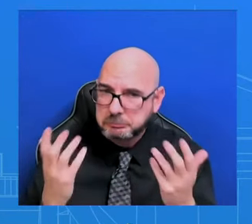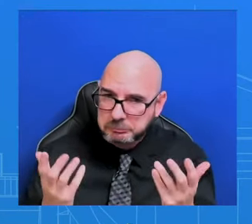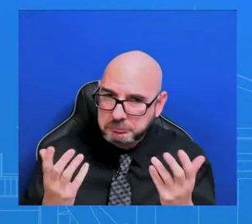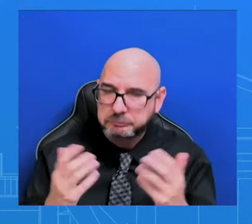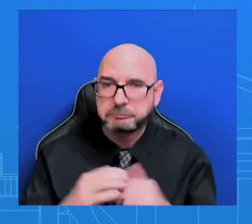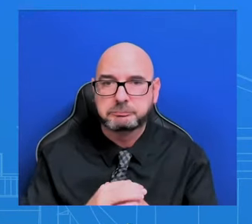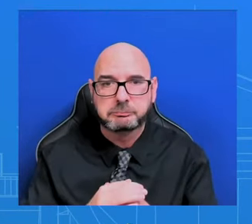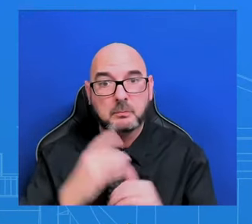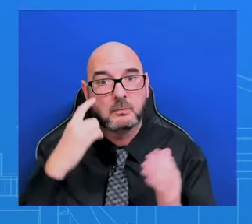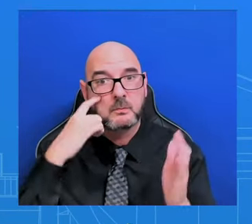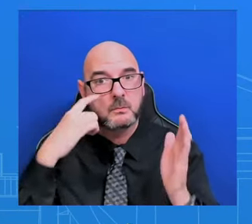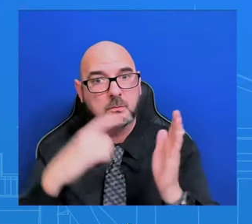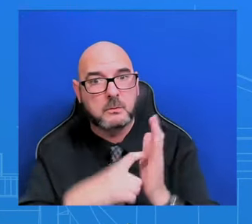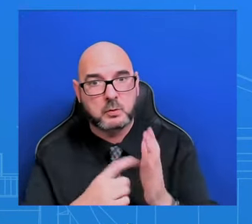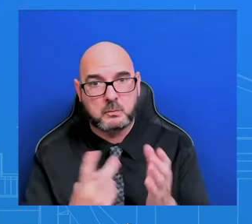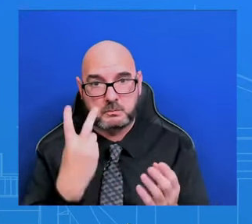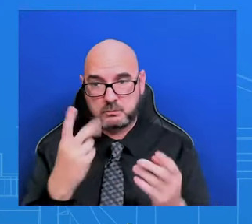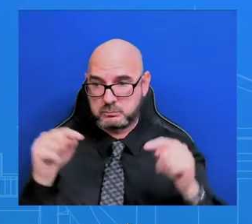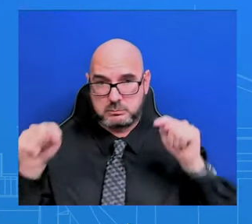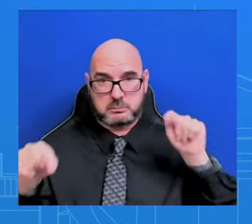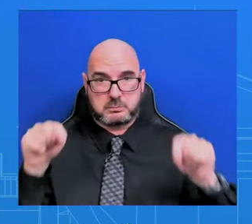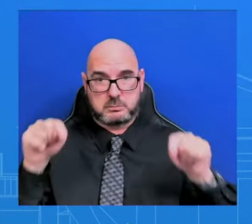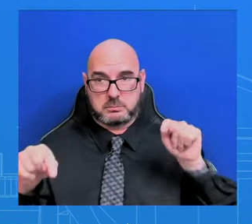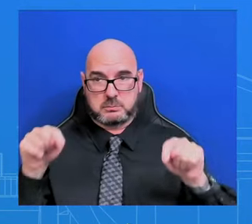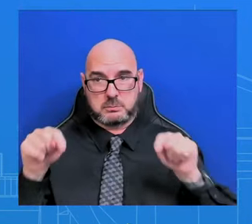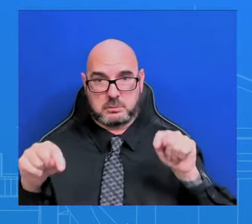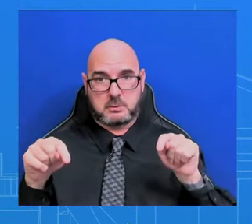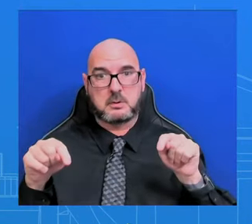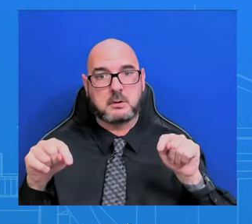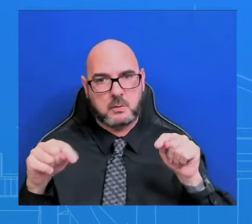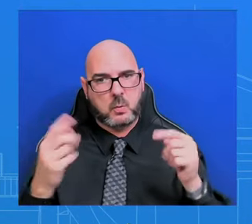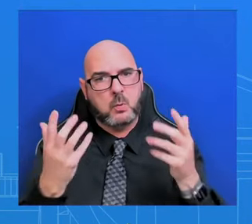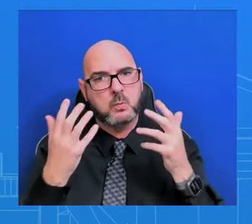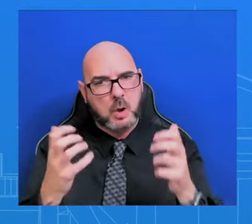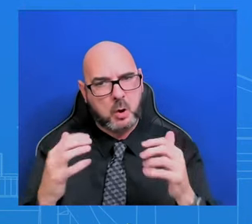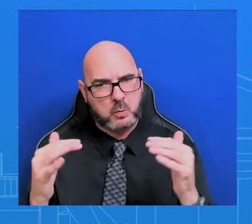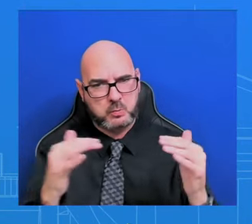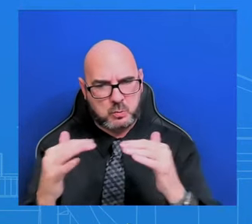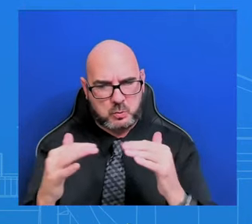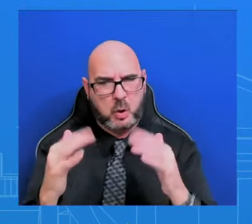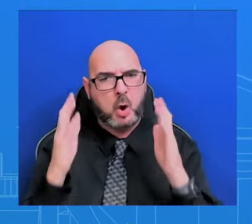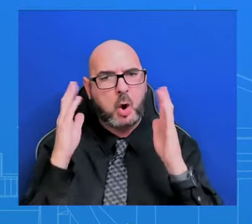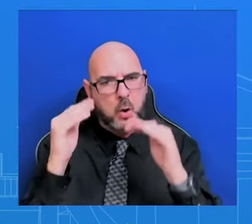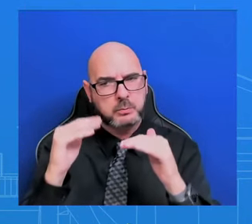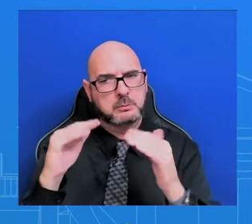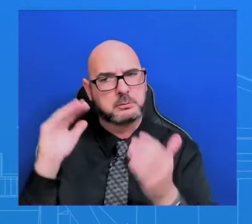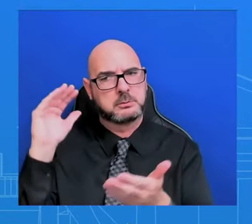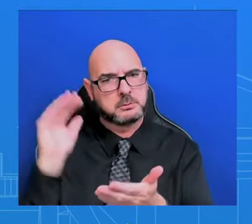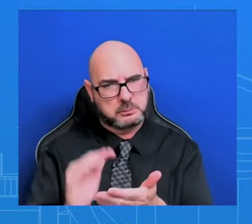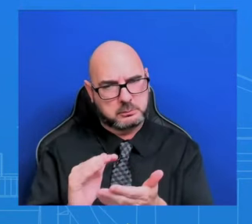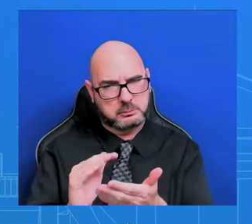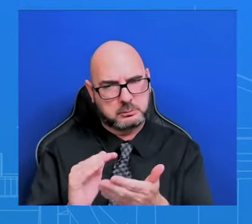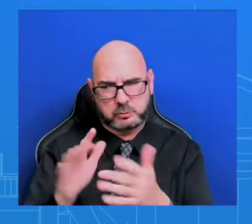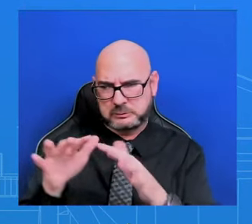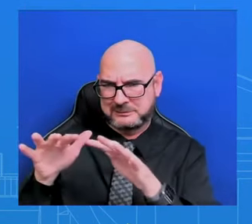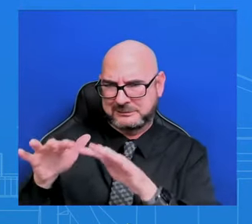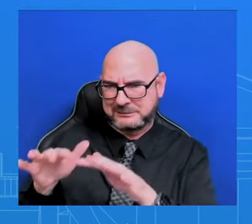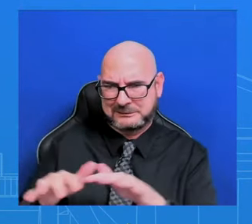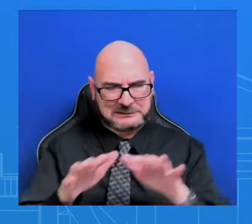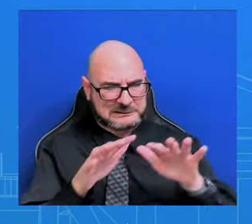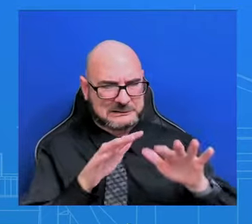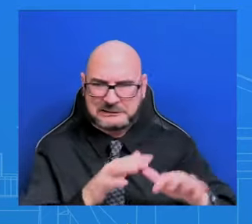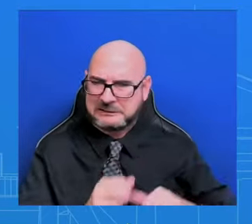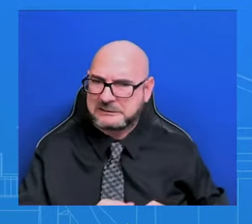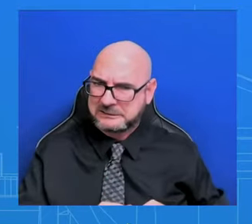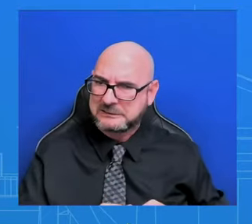sides. We want to see those tensions de-escalate, but we have not seen Nisrael give orders that